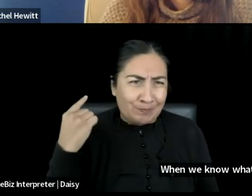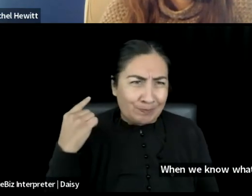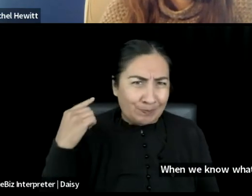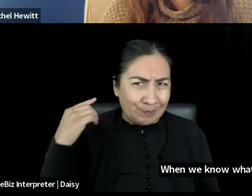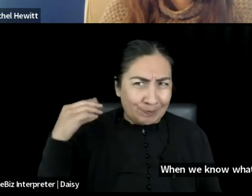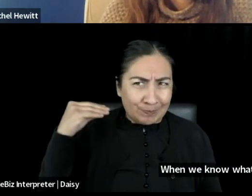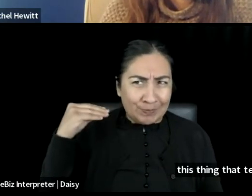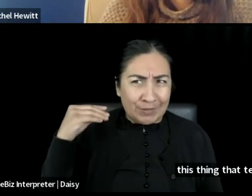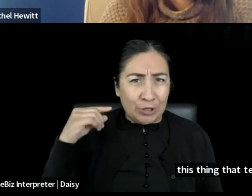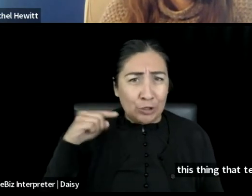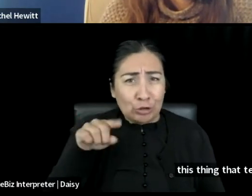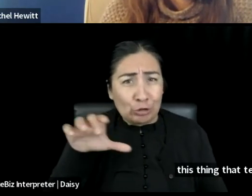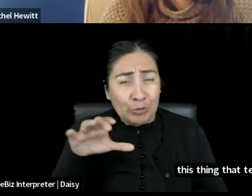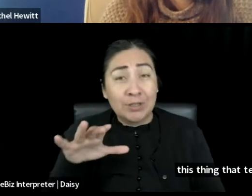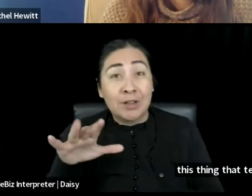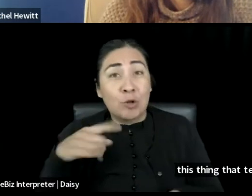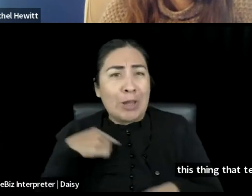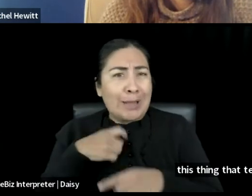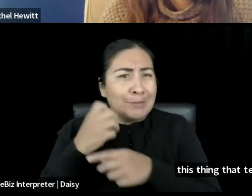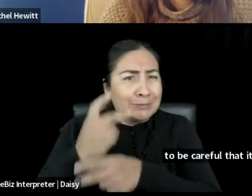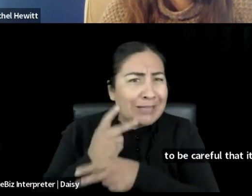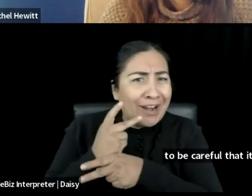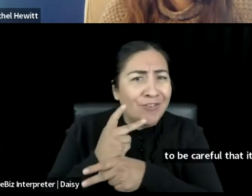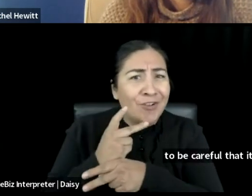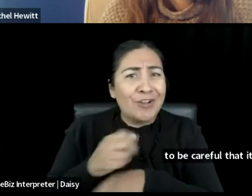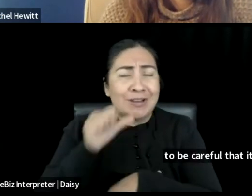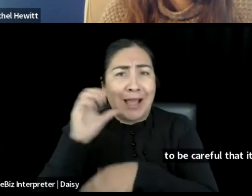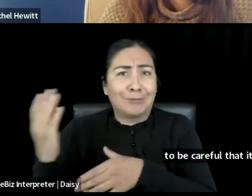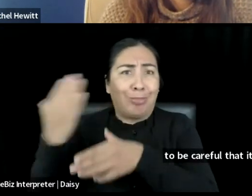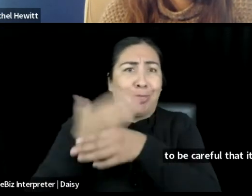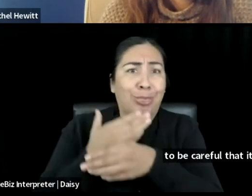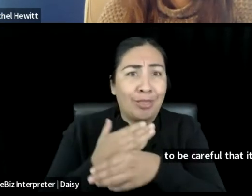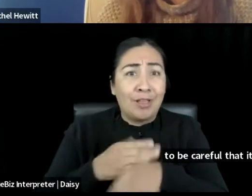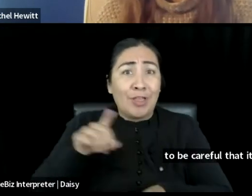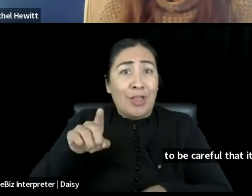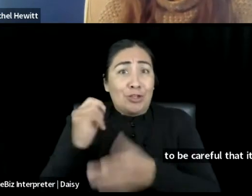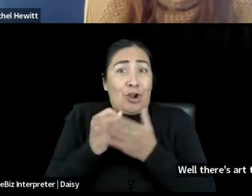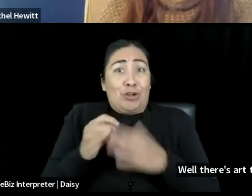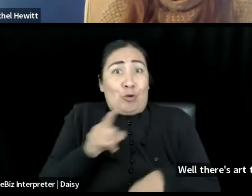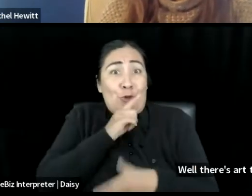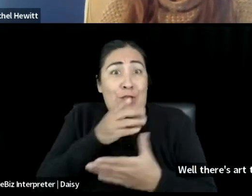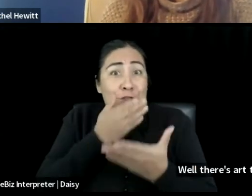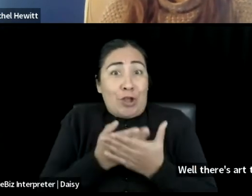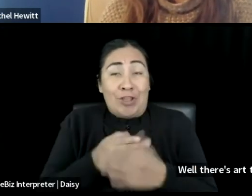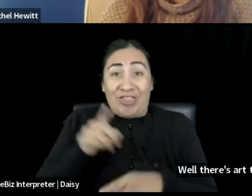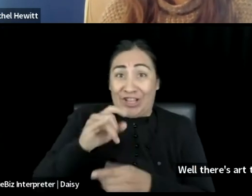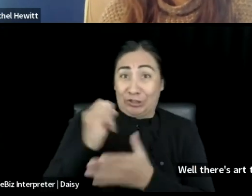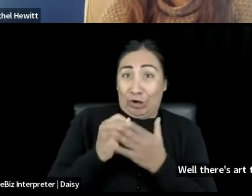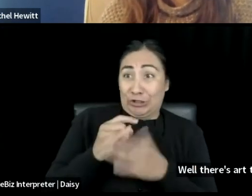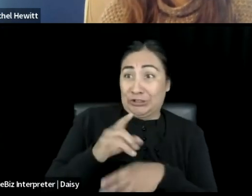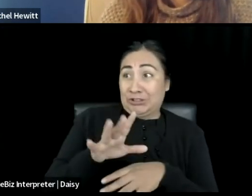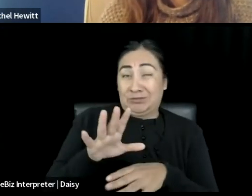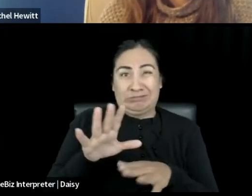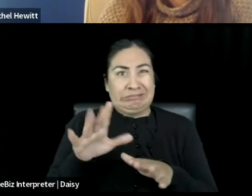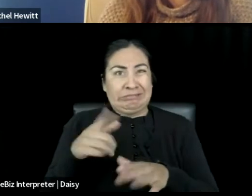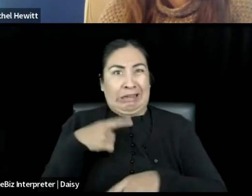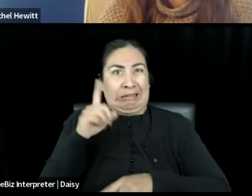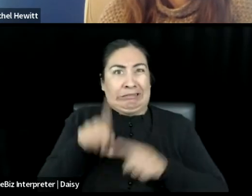way and say, no, this art is good. Well, there's art. That's really good that I can't be a part of. I can't because the room's not safe for me.